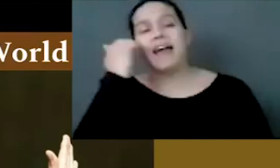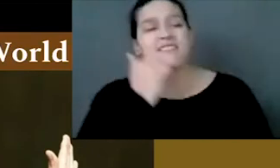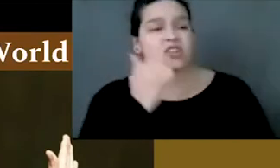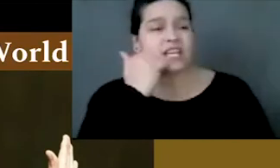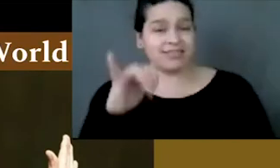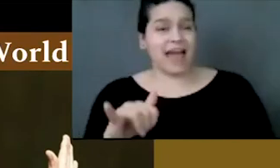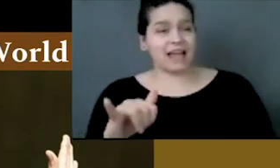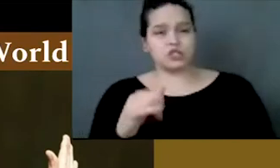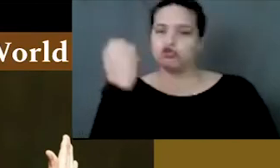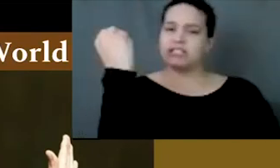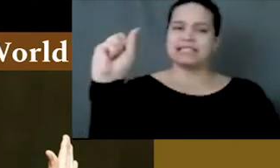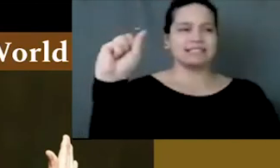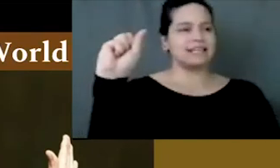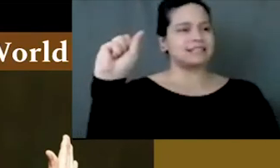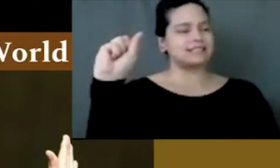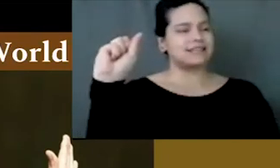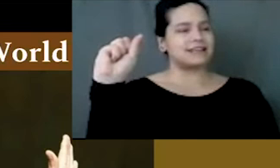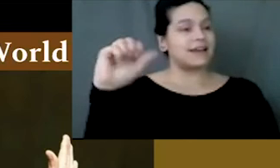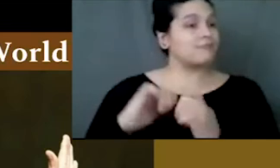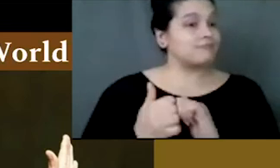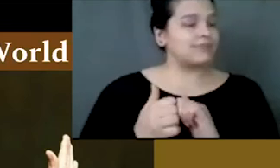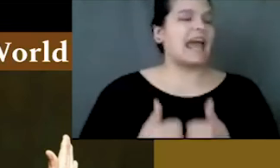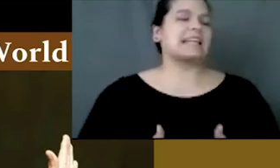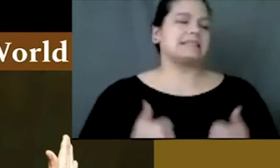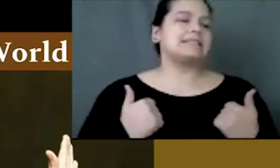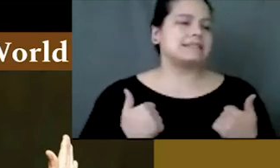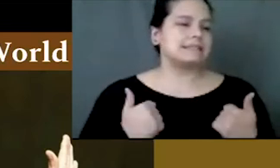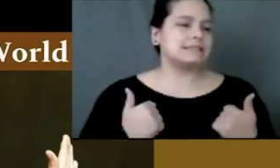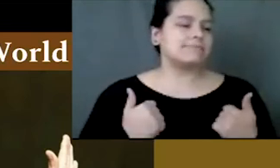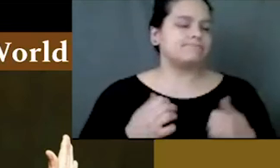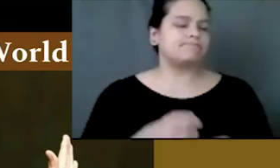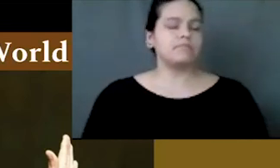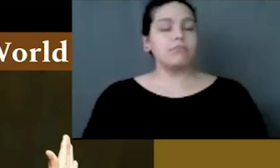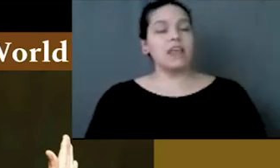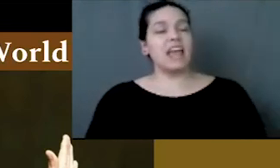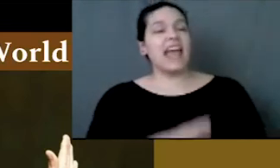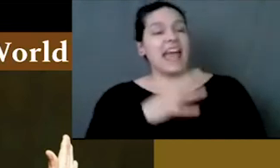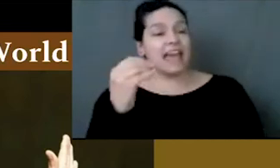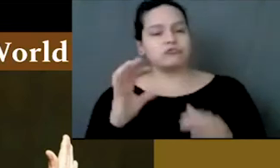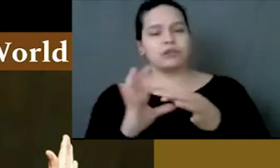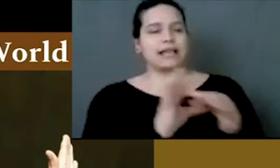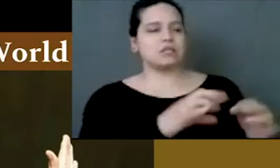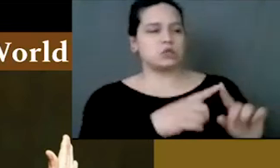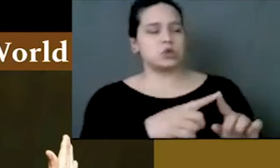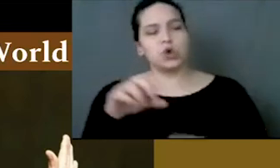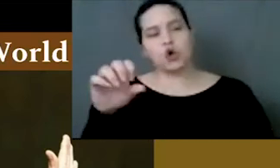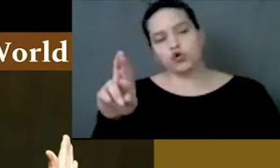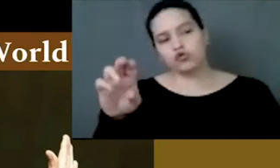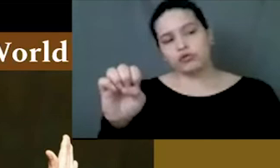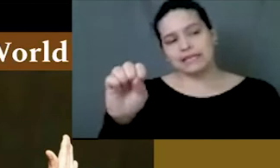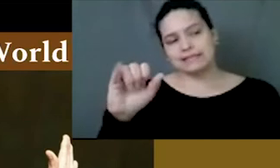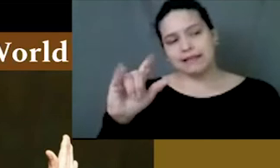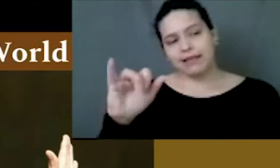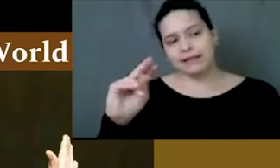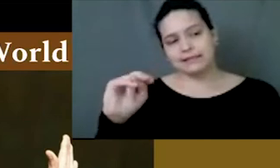things every day. So that, that is resistance through existence. And it also speaks to